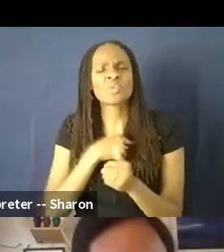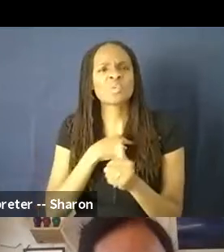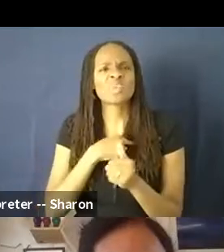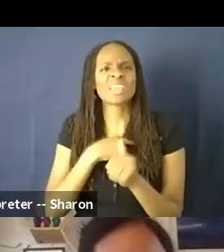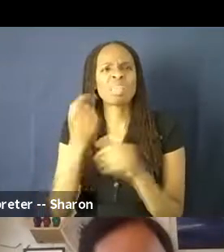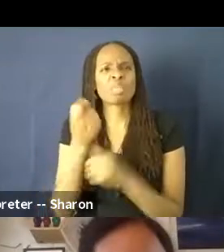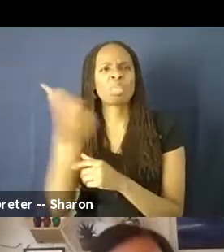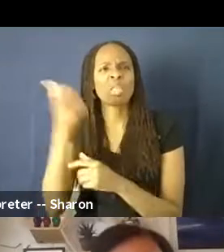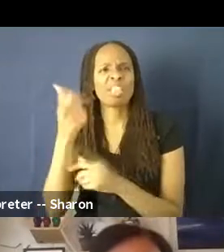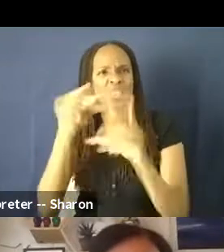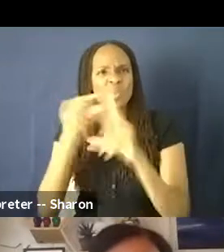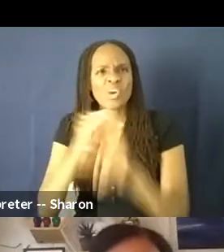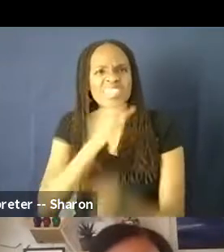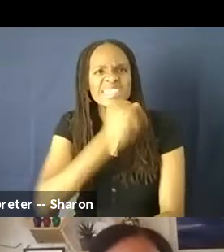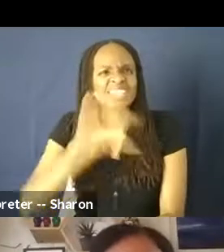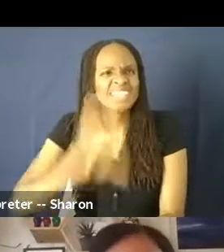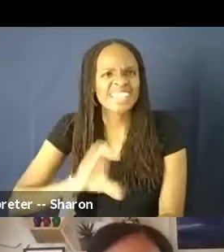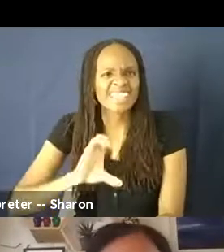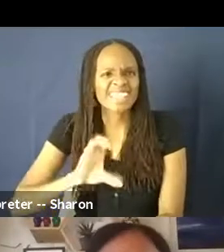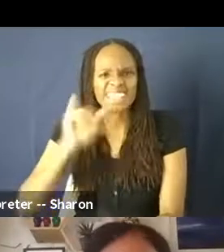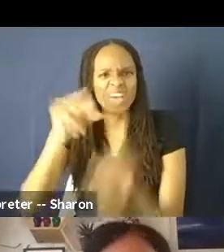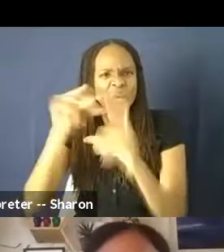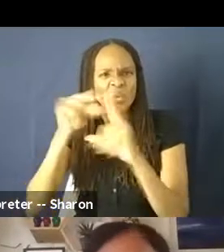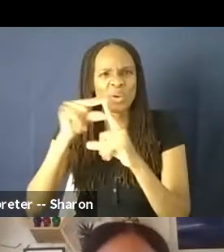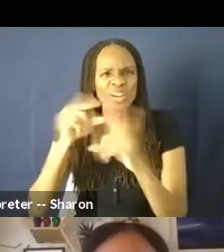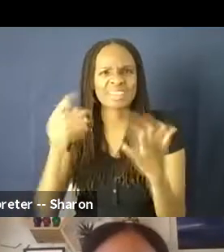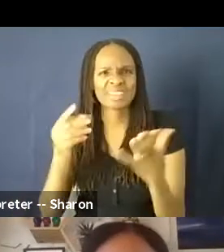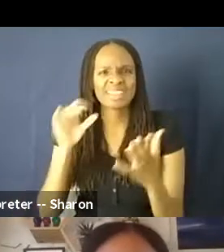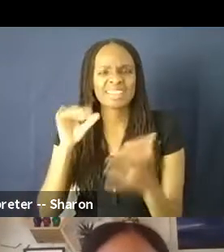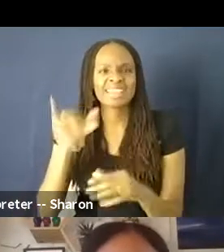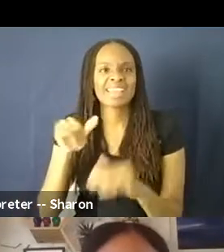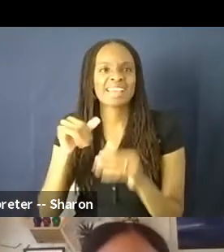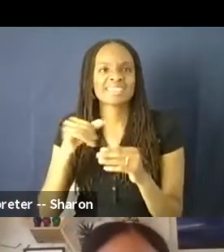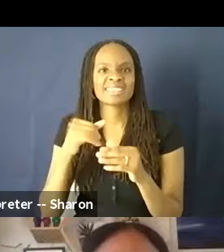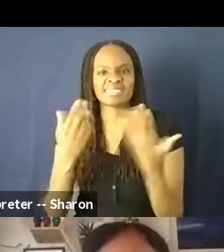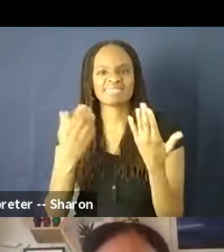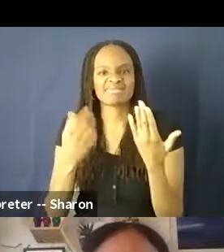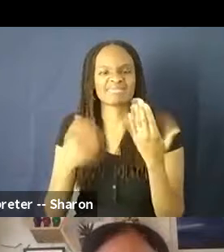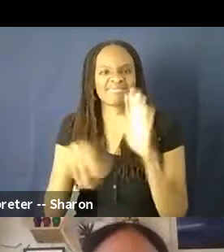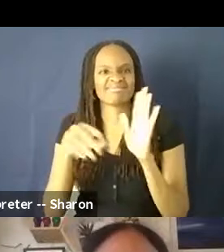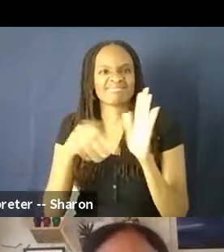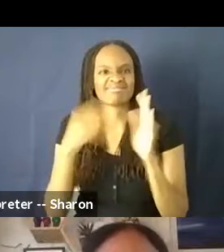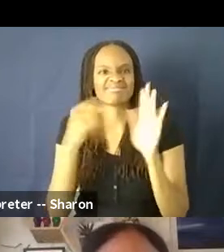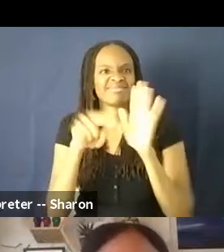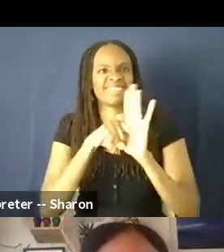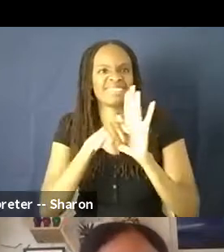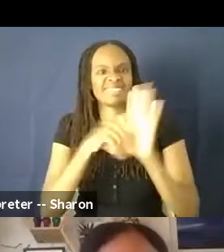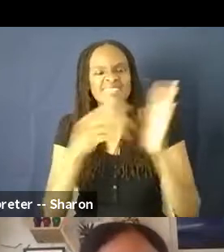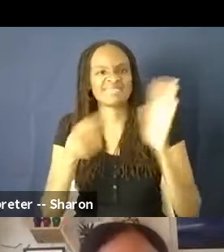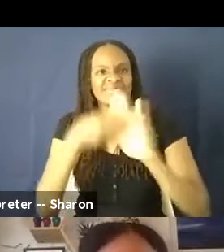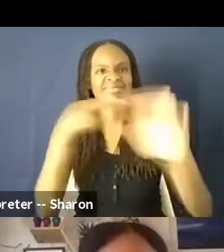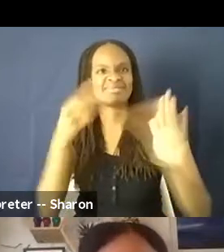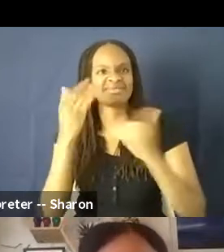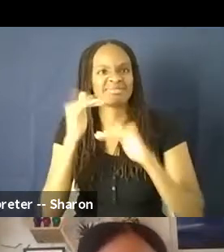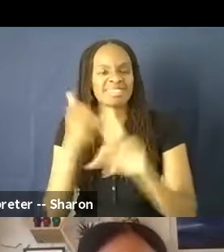senior citizen, first of all, because that is like a stereotype in itself. And one of the things